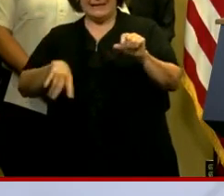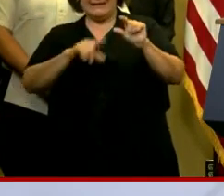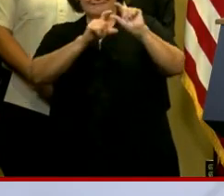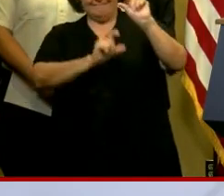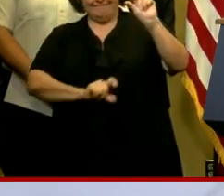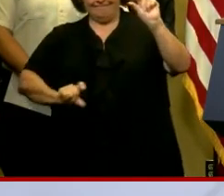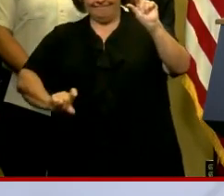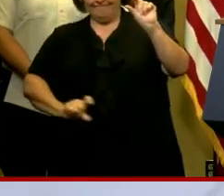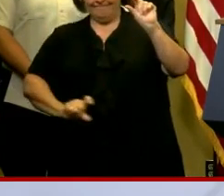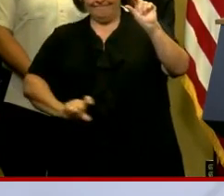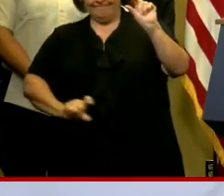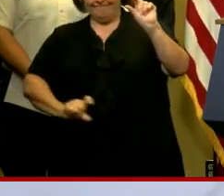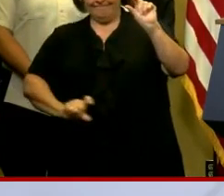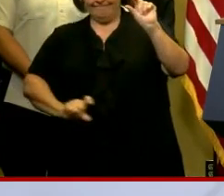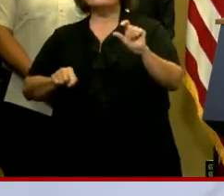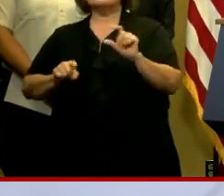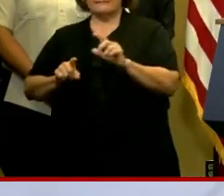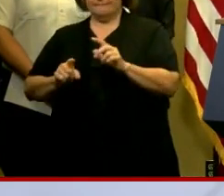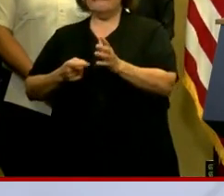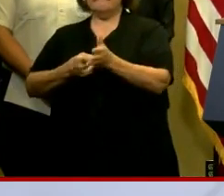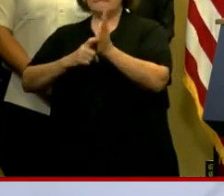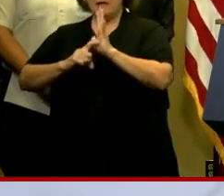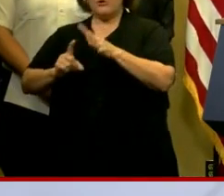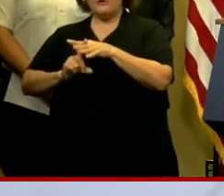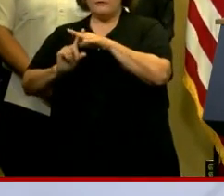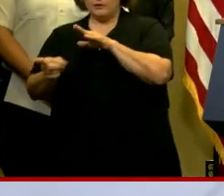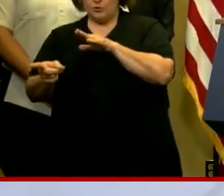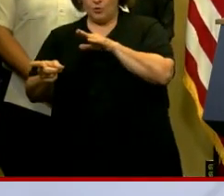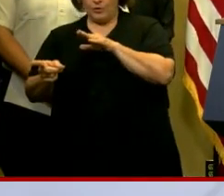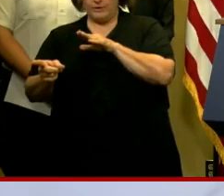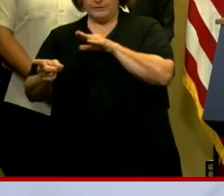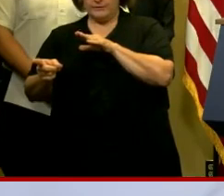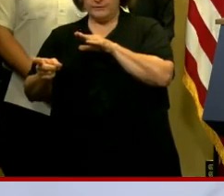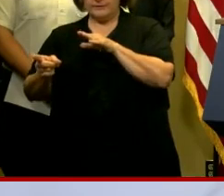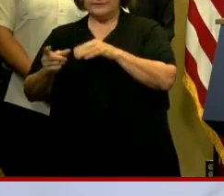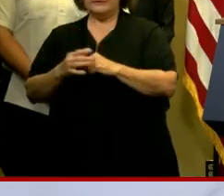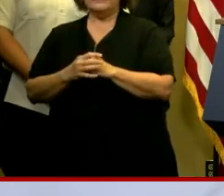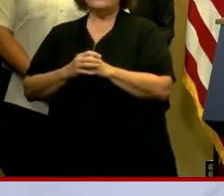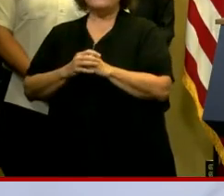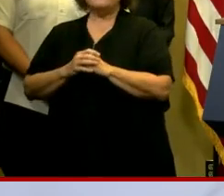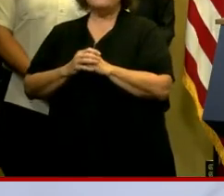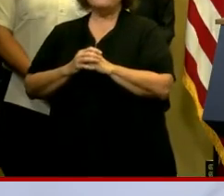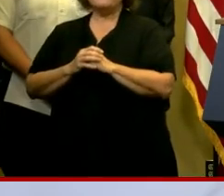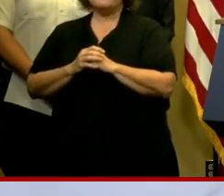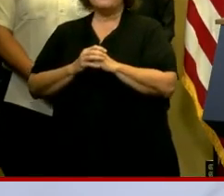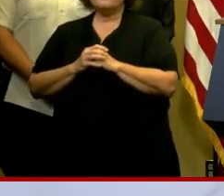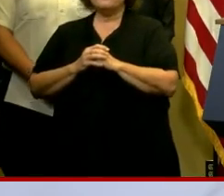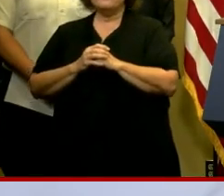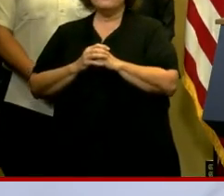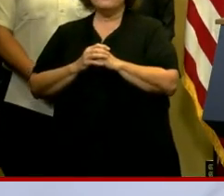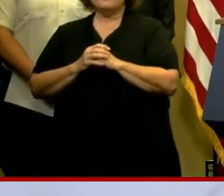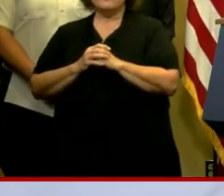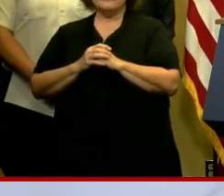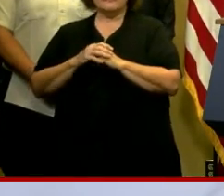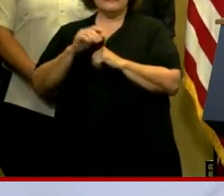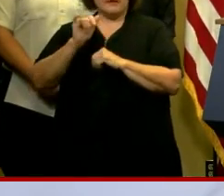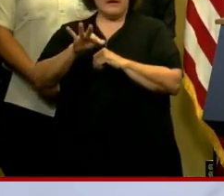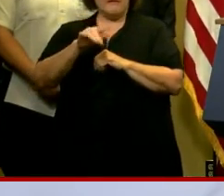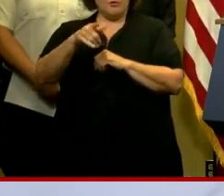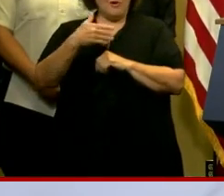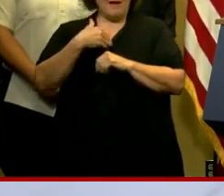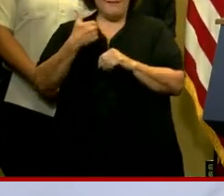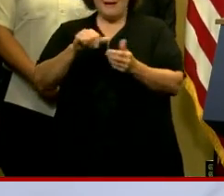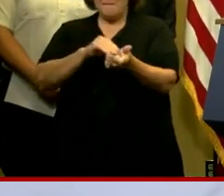levy protection system. Definitely mandatory evacuation. If you have any